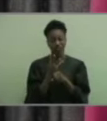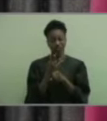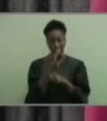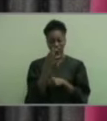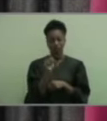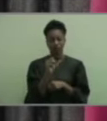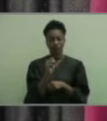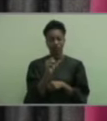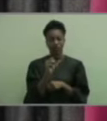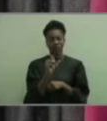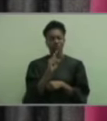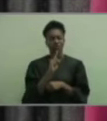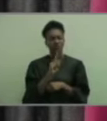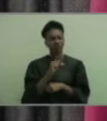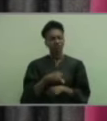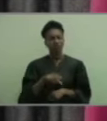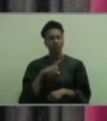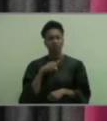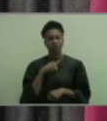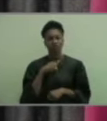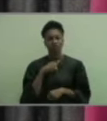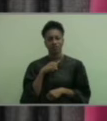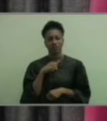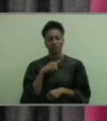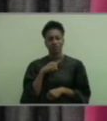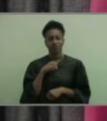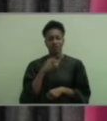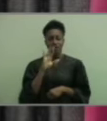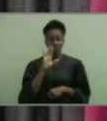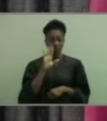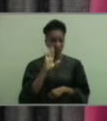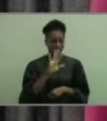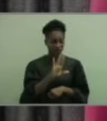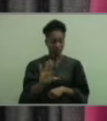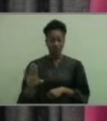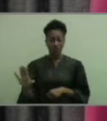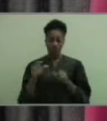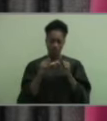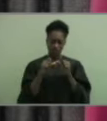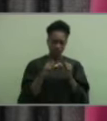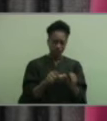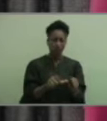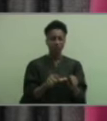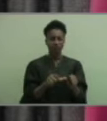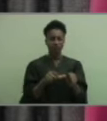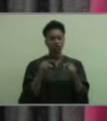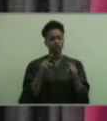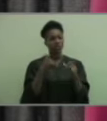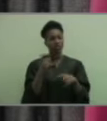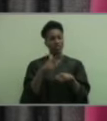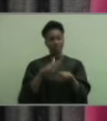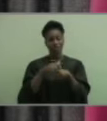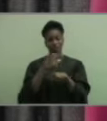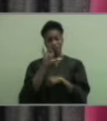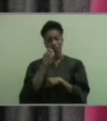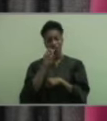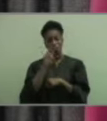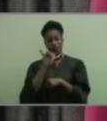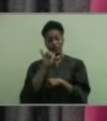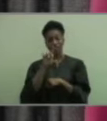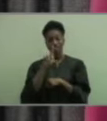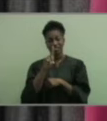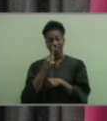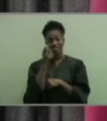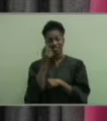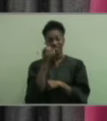of their display of courage and resilience during the time of the COVID-19 global pandemic. This has